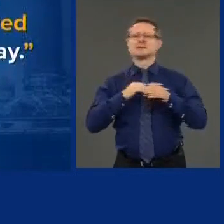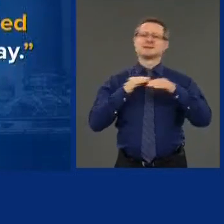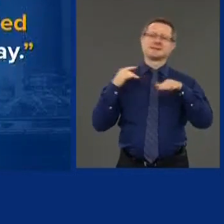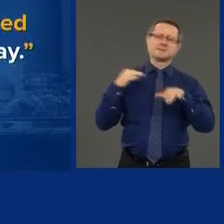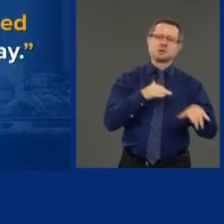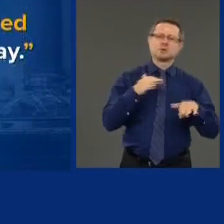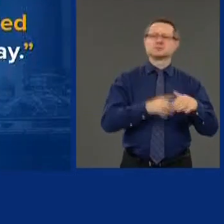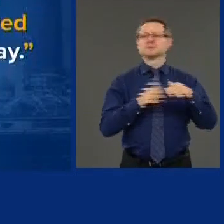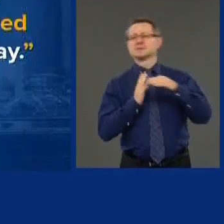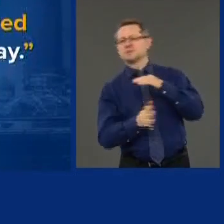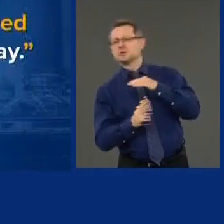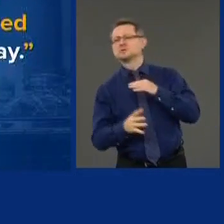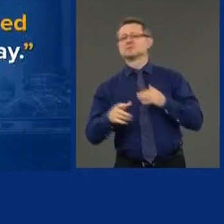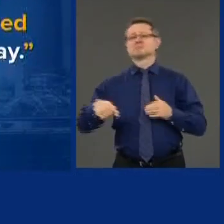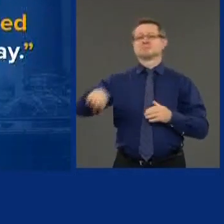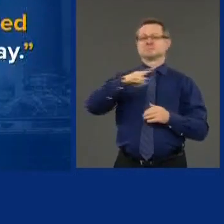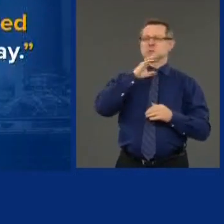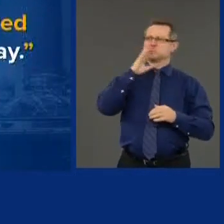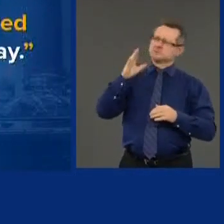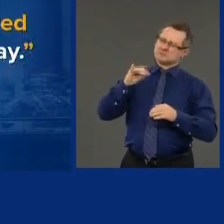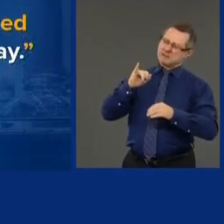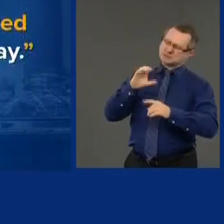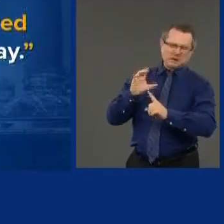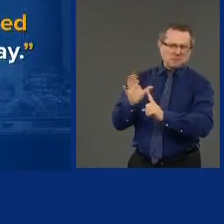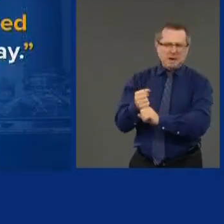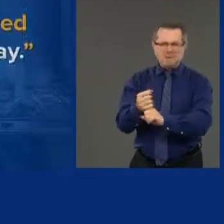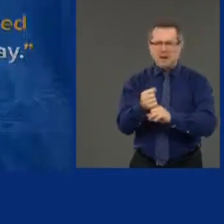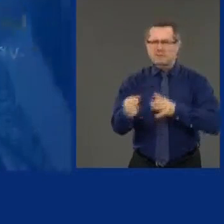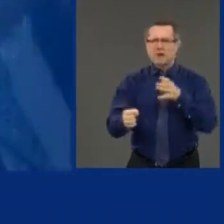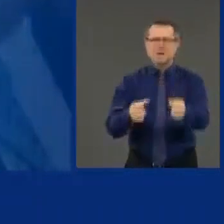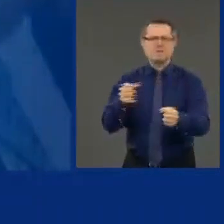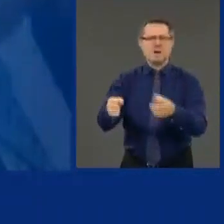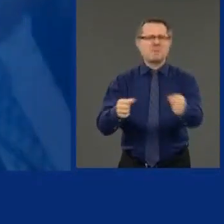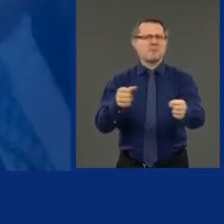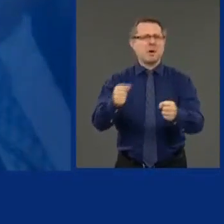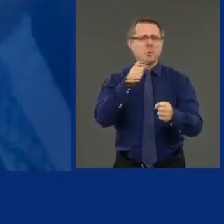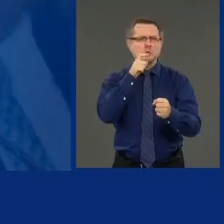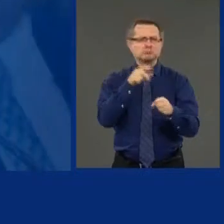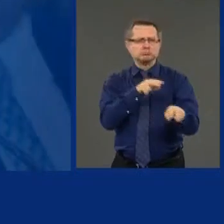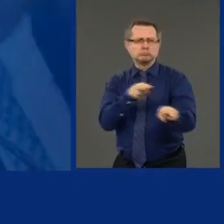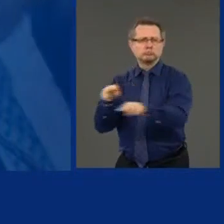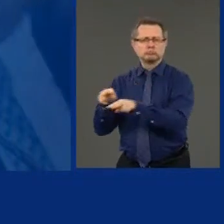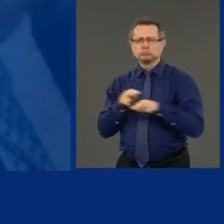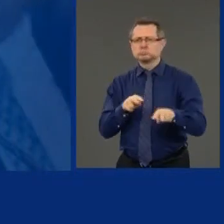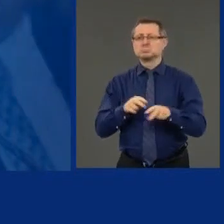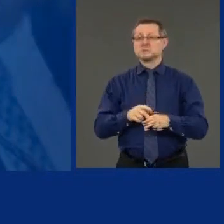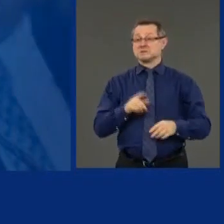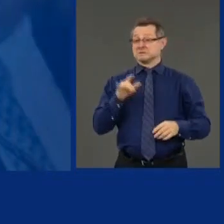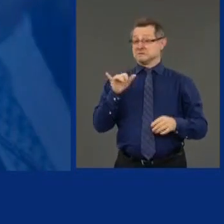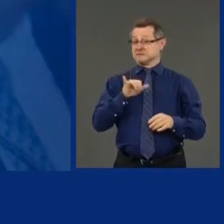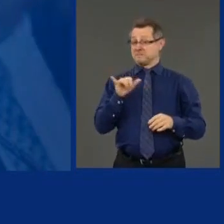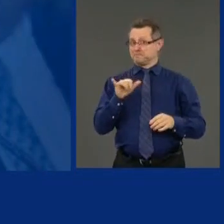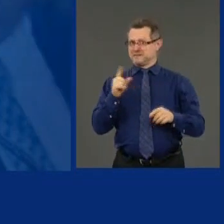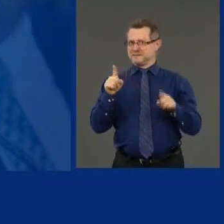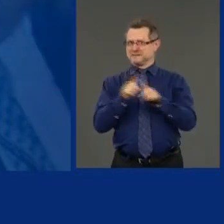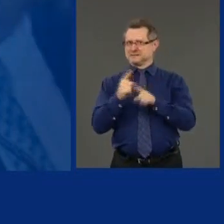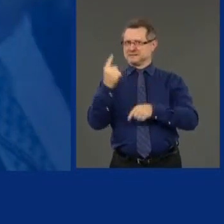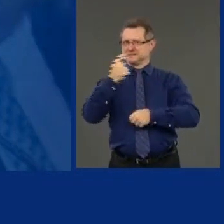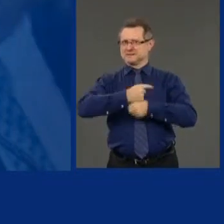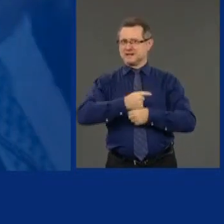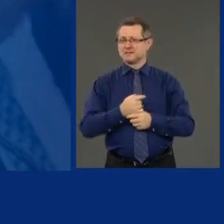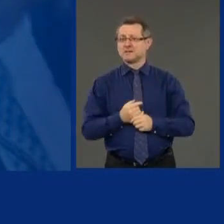doing their work. All right? That's in the State of the Union. Same day, Chad Wolf,